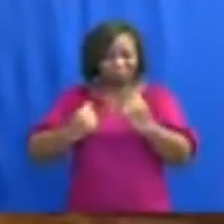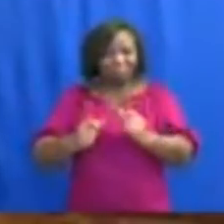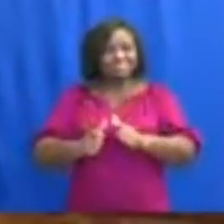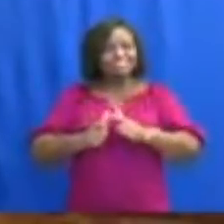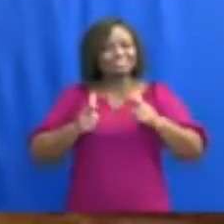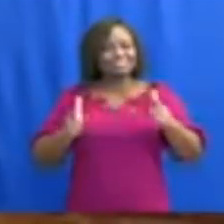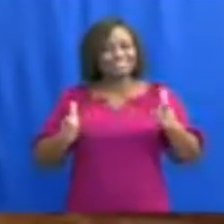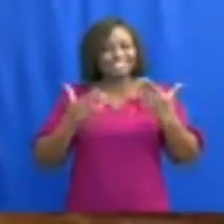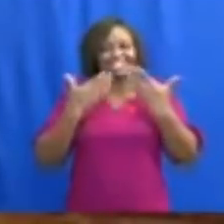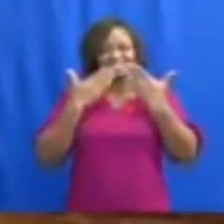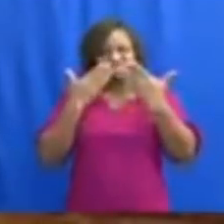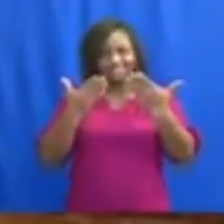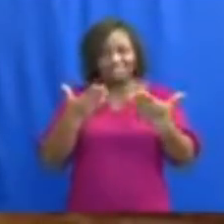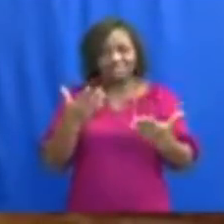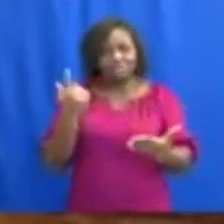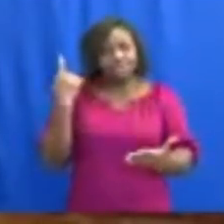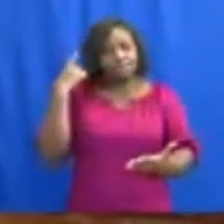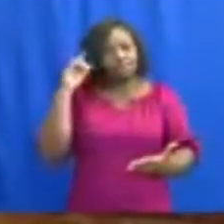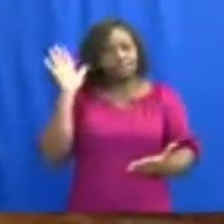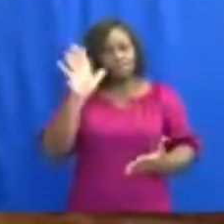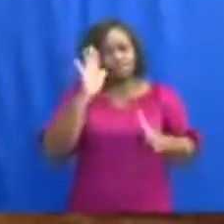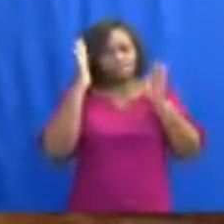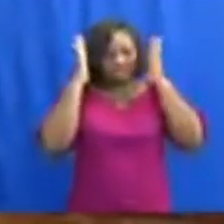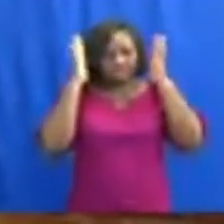I thank you for your attention.